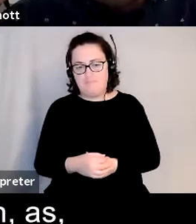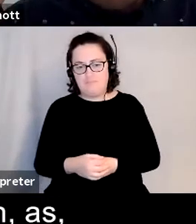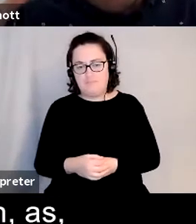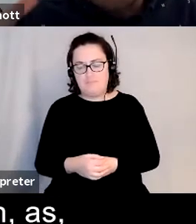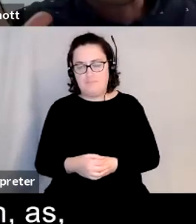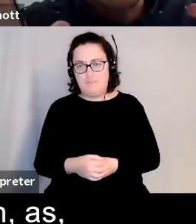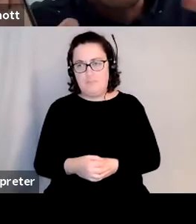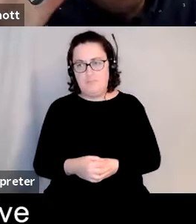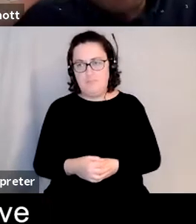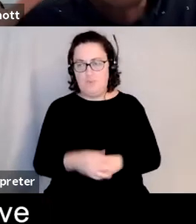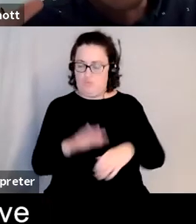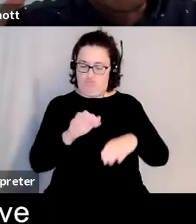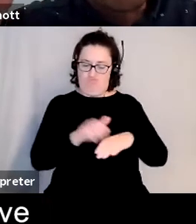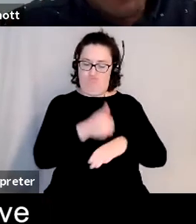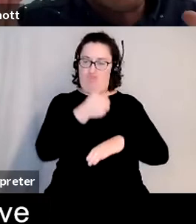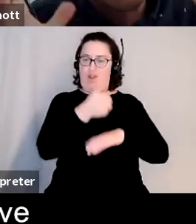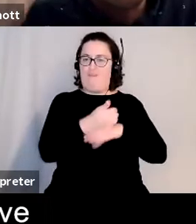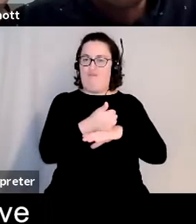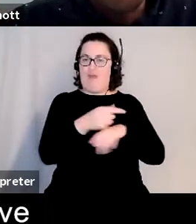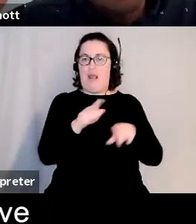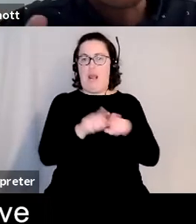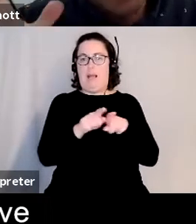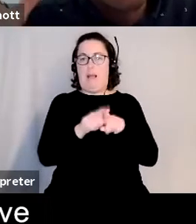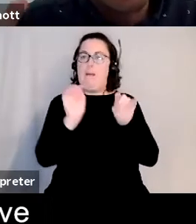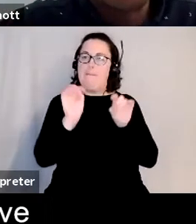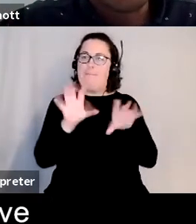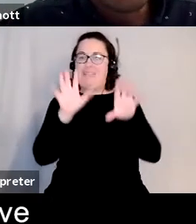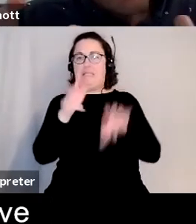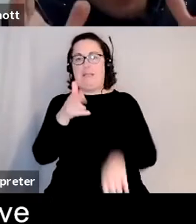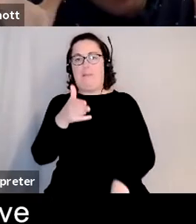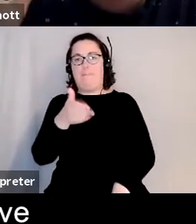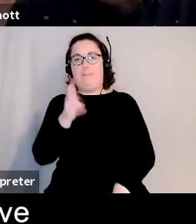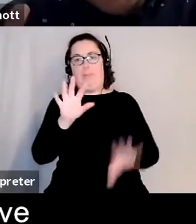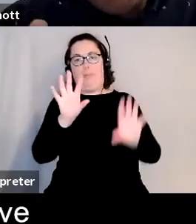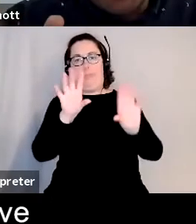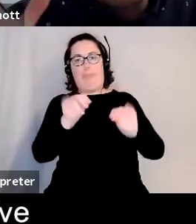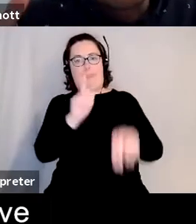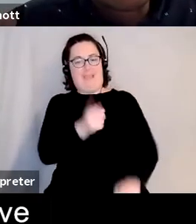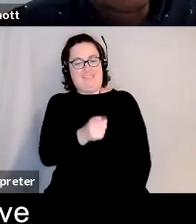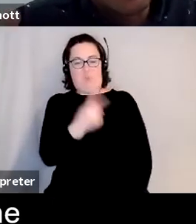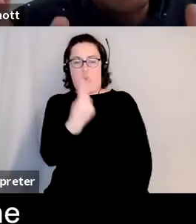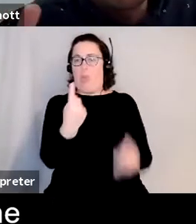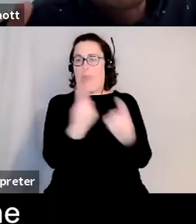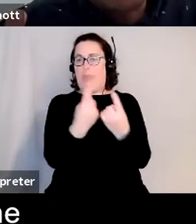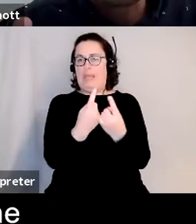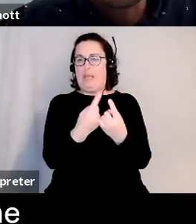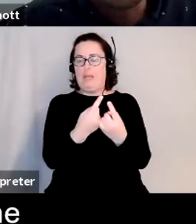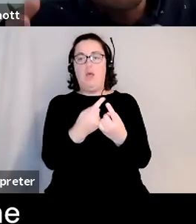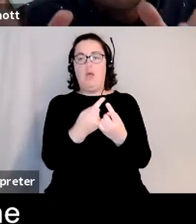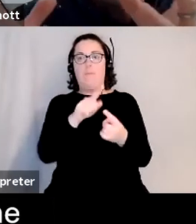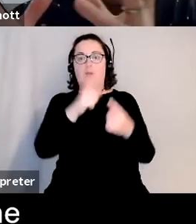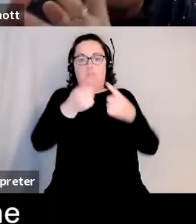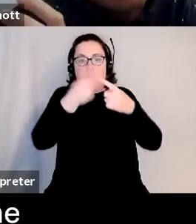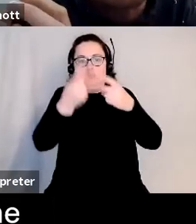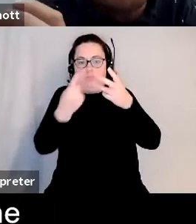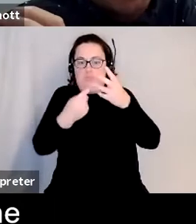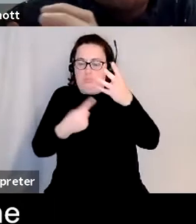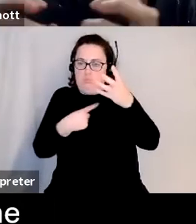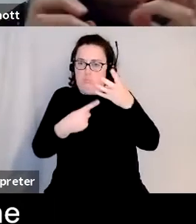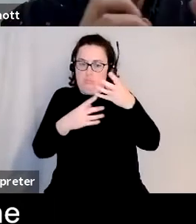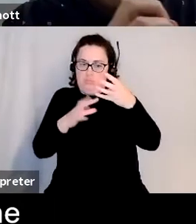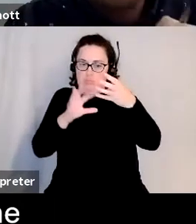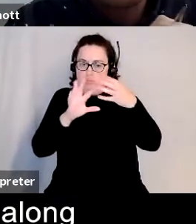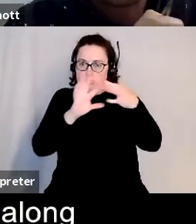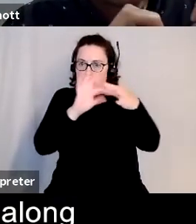one recovery isn't a magic bullet and you've indicated that that collection of things that has helped you the connections